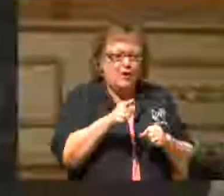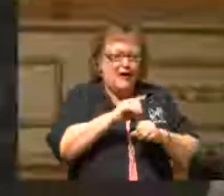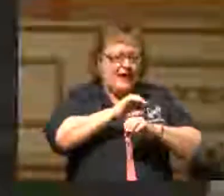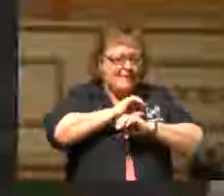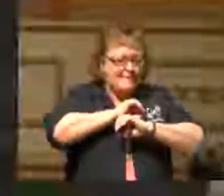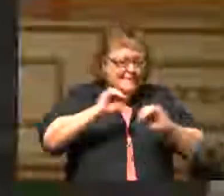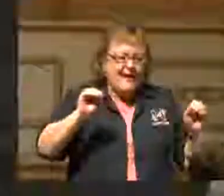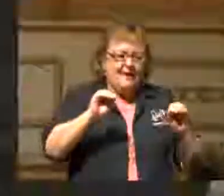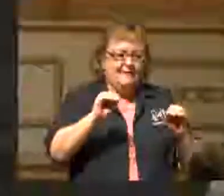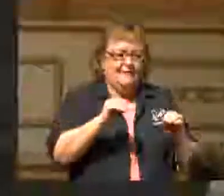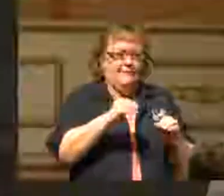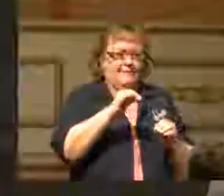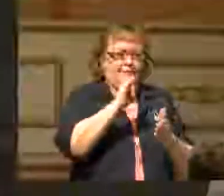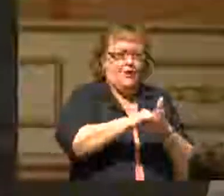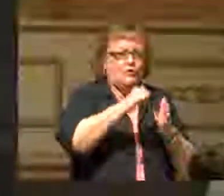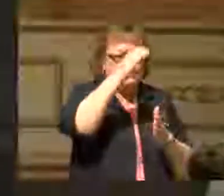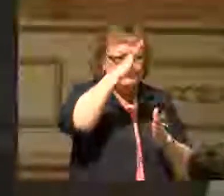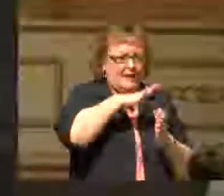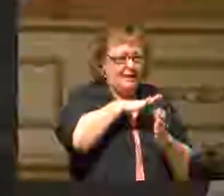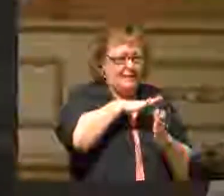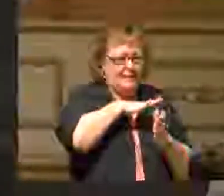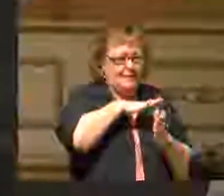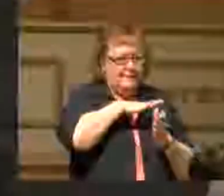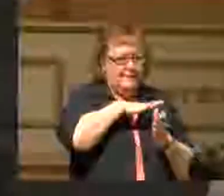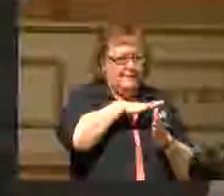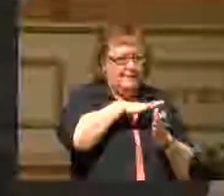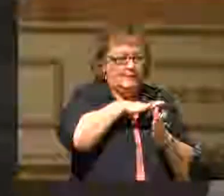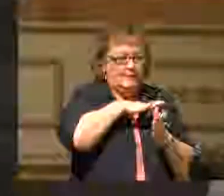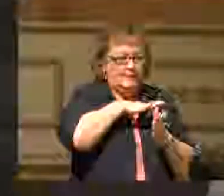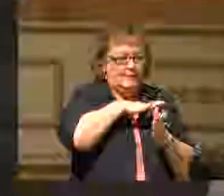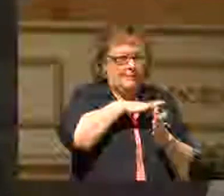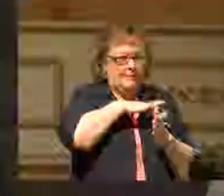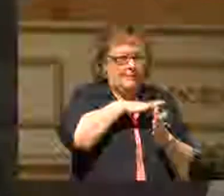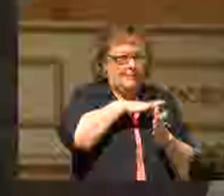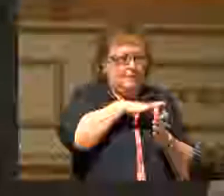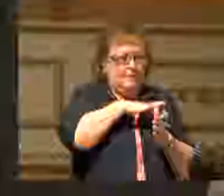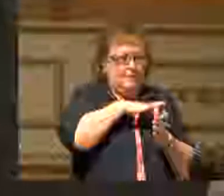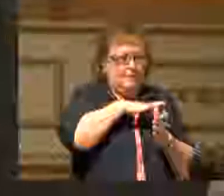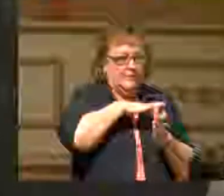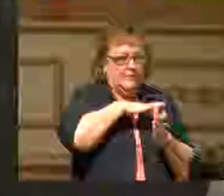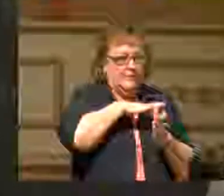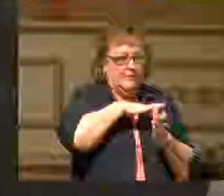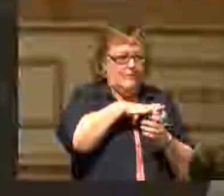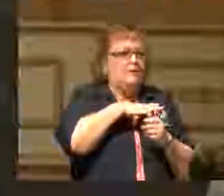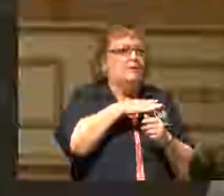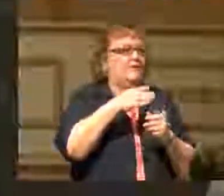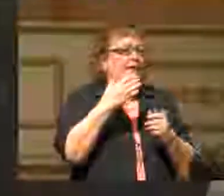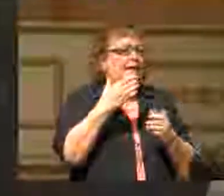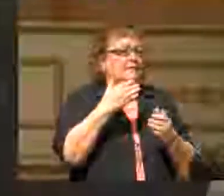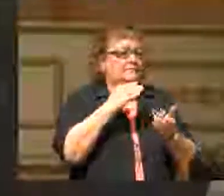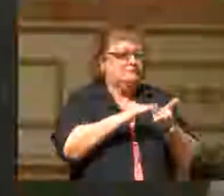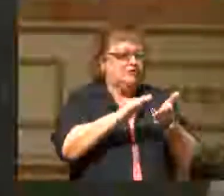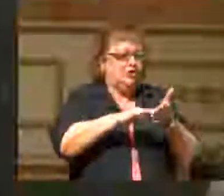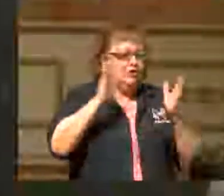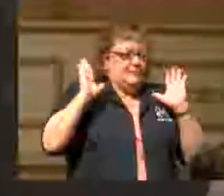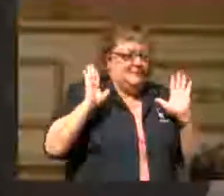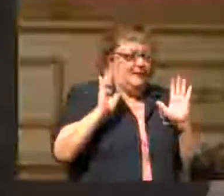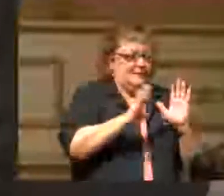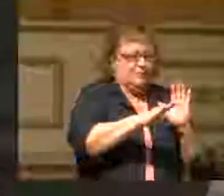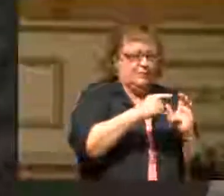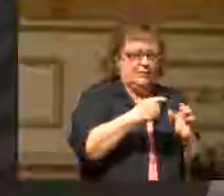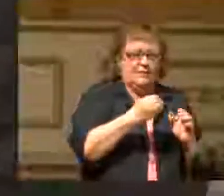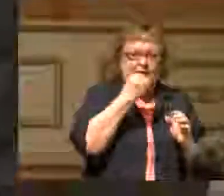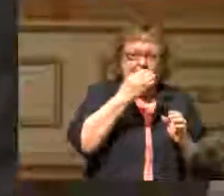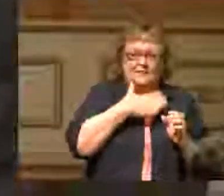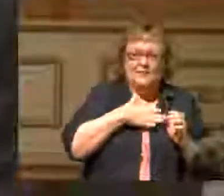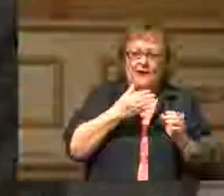of those men which were bidden shall taste of my supper. Let us pray.